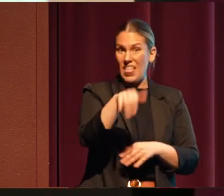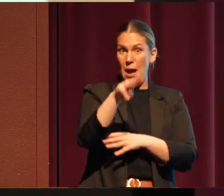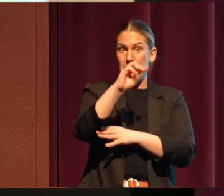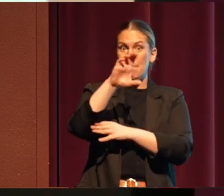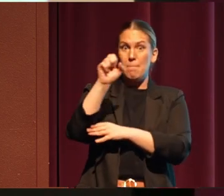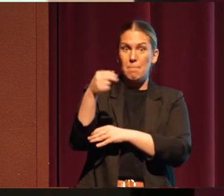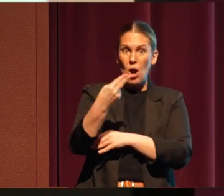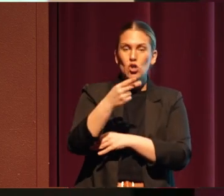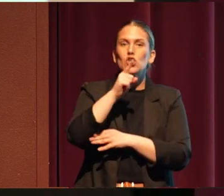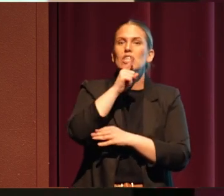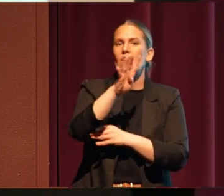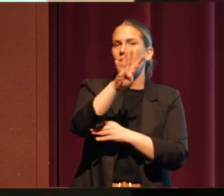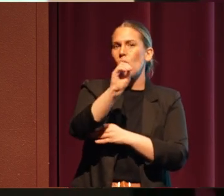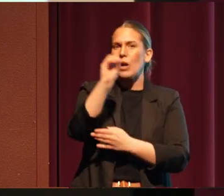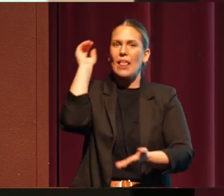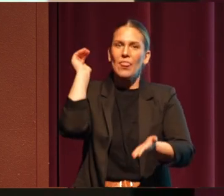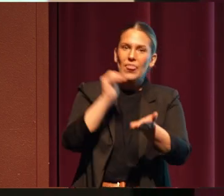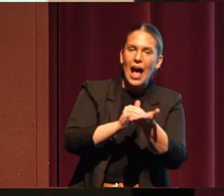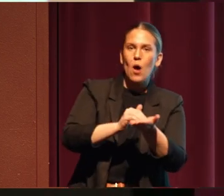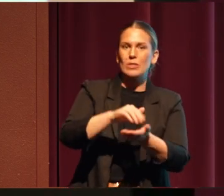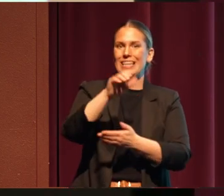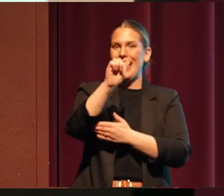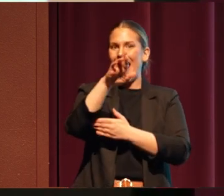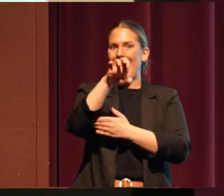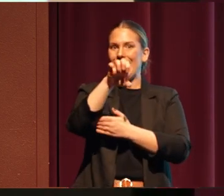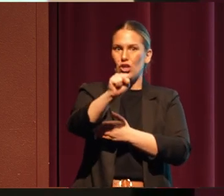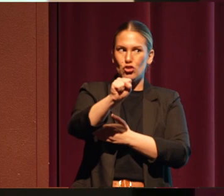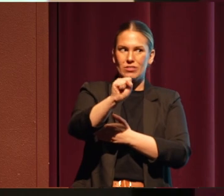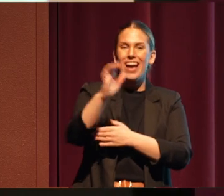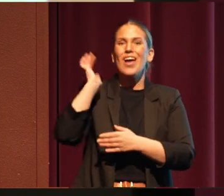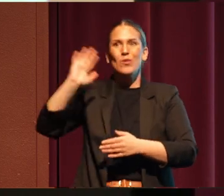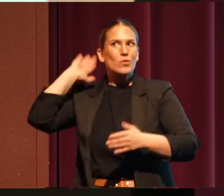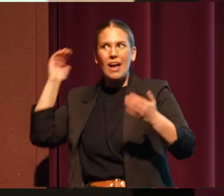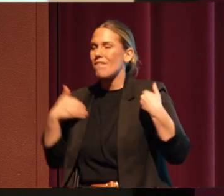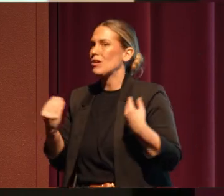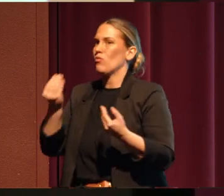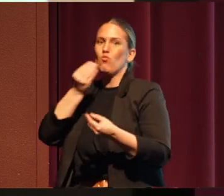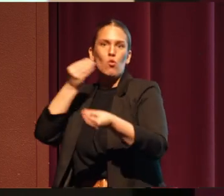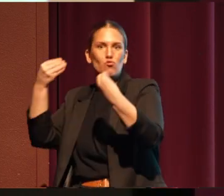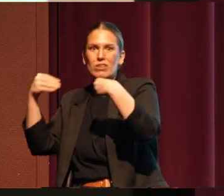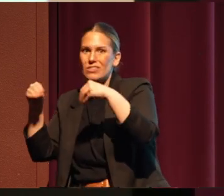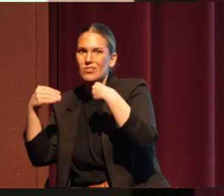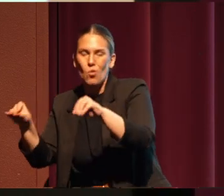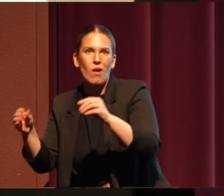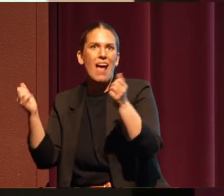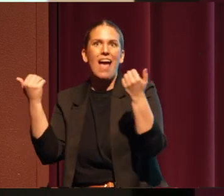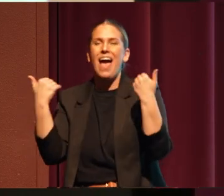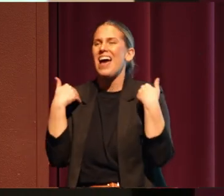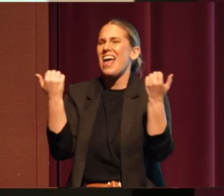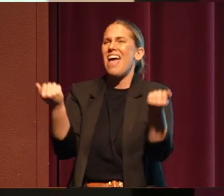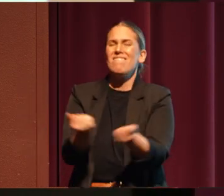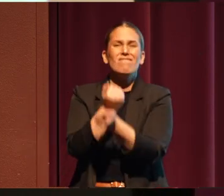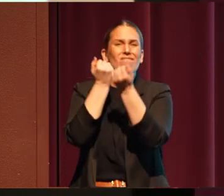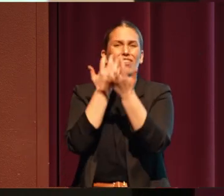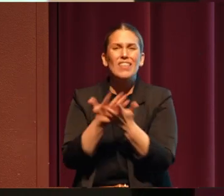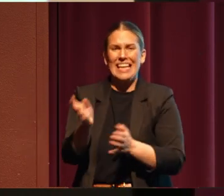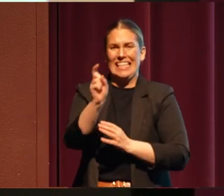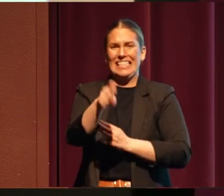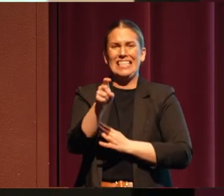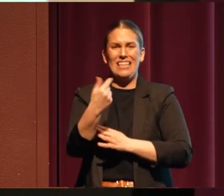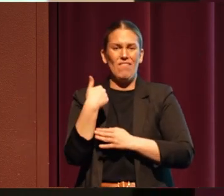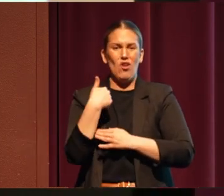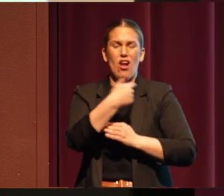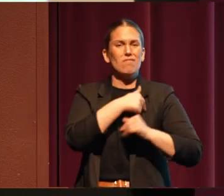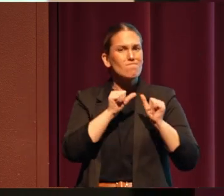functioning ecosystem. This was our grocery store. This had everything that we needed to sustain ourselves.